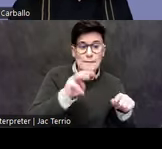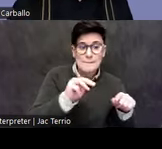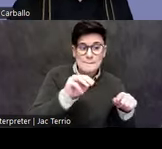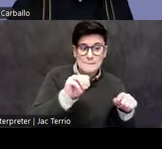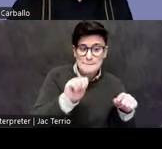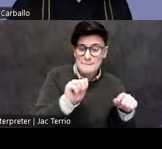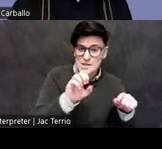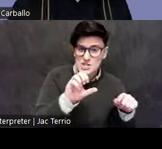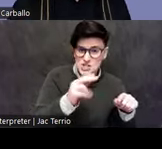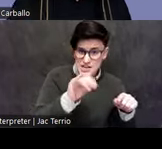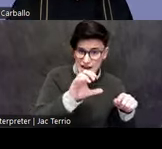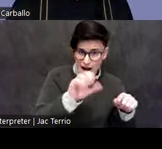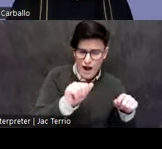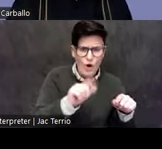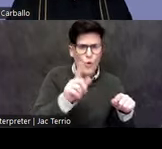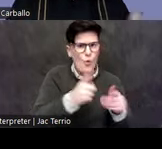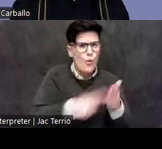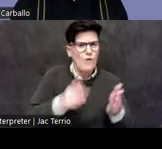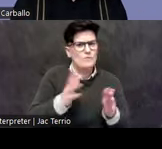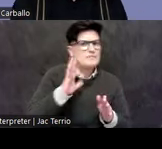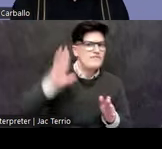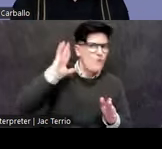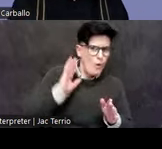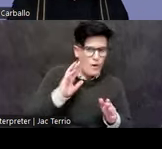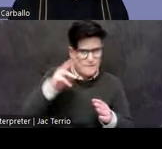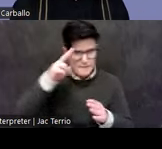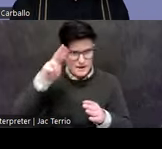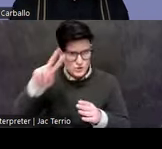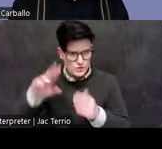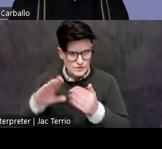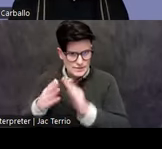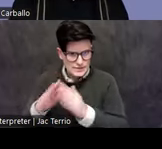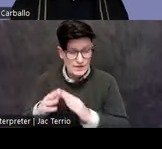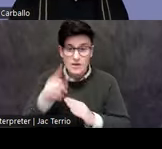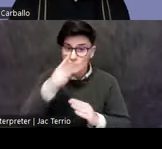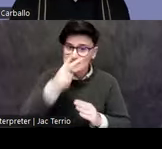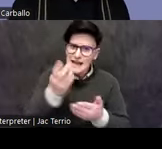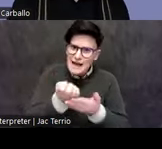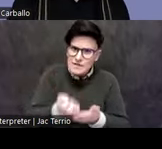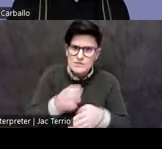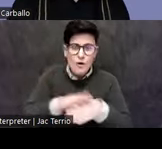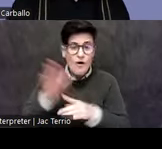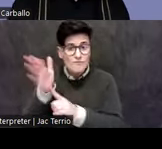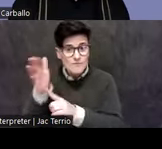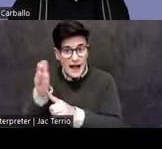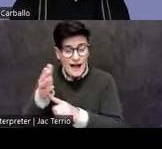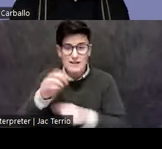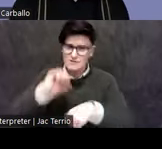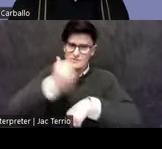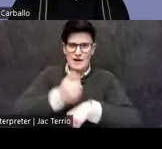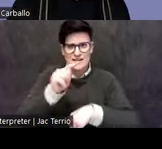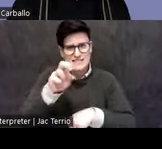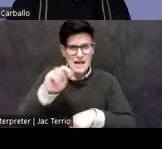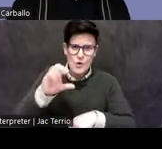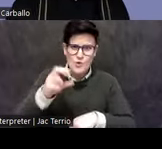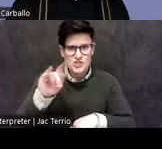was earlier Mexico City. And evidence of that is everywhere. It's on the flag, the founding of Tenochtitlan. It's on the